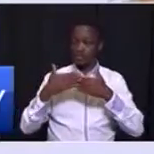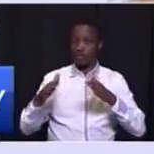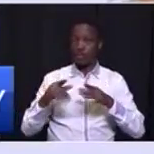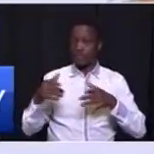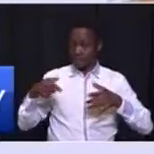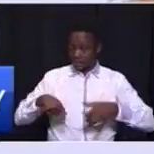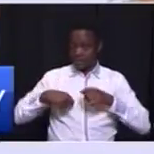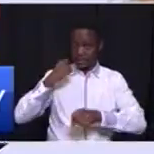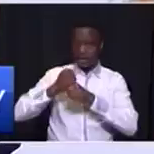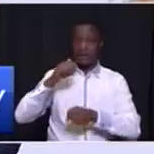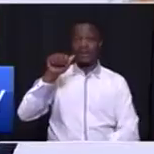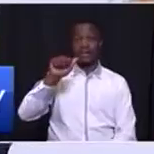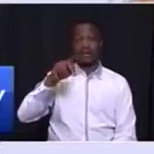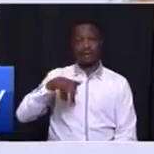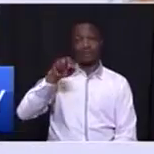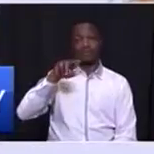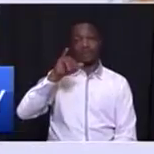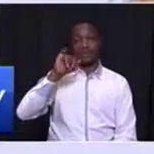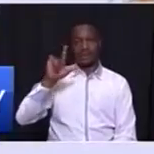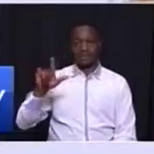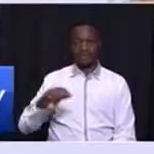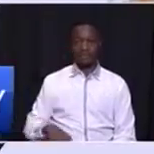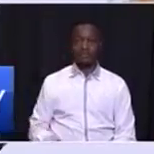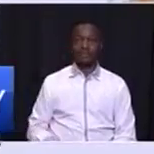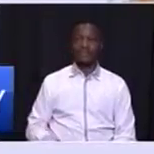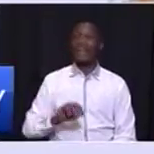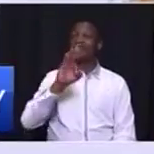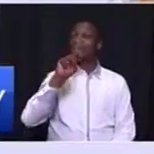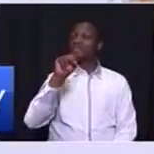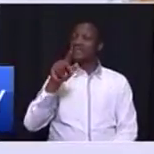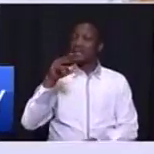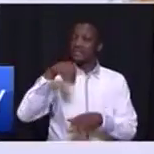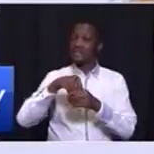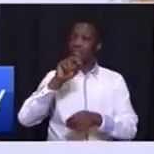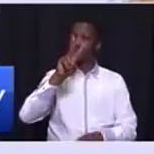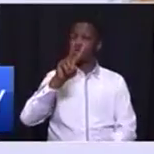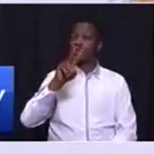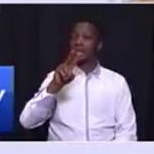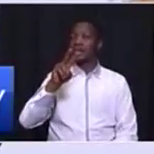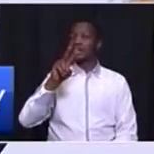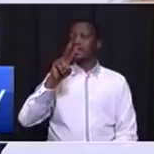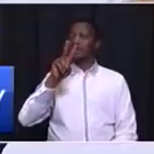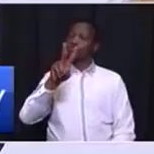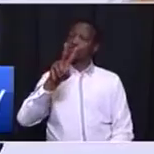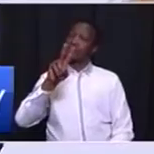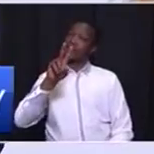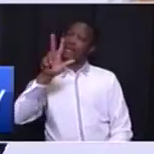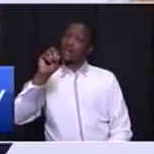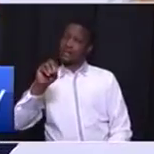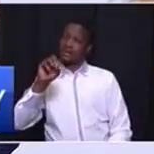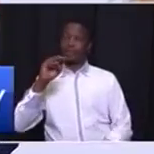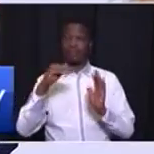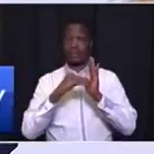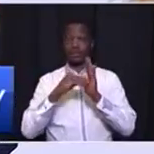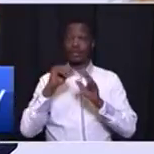April. Femsa Manufacturing invested R$280 million in Ekuruleni,